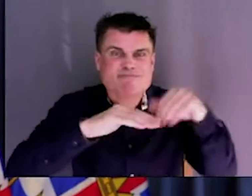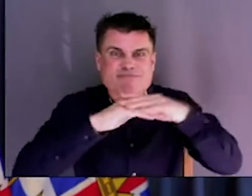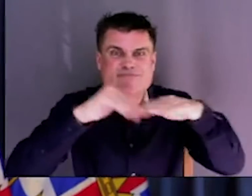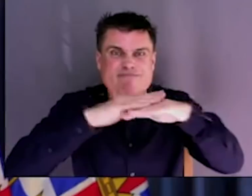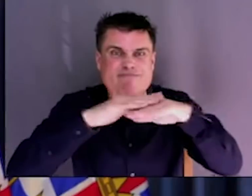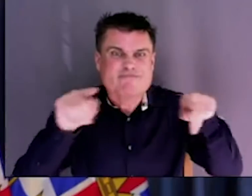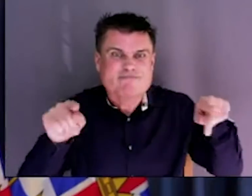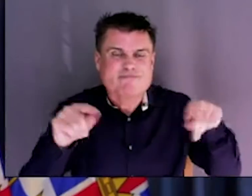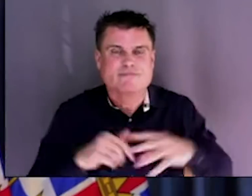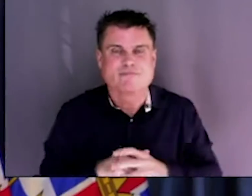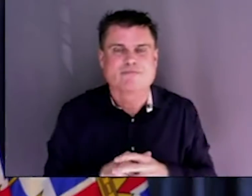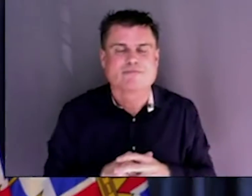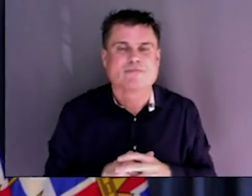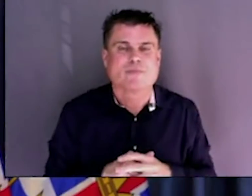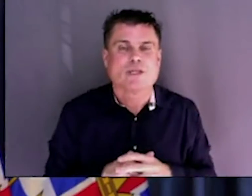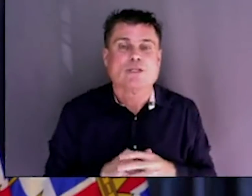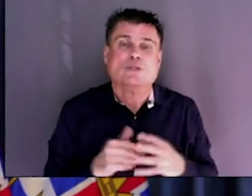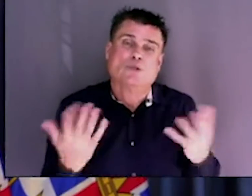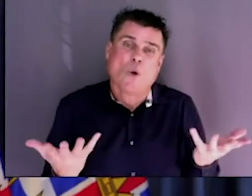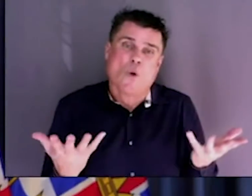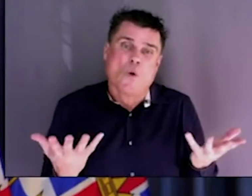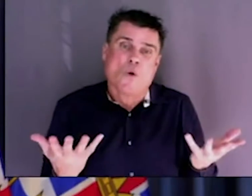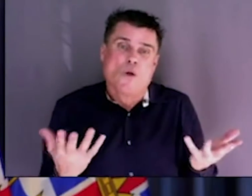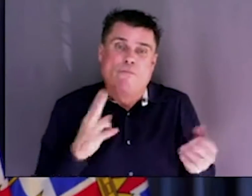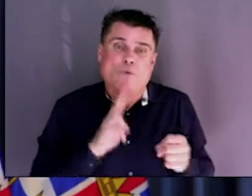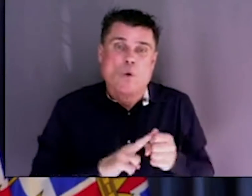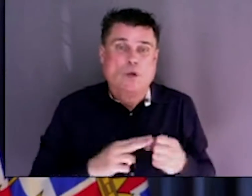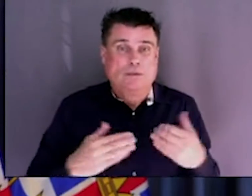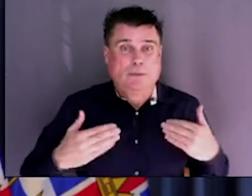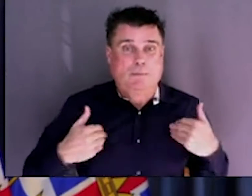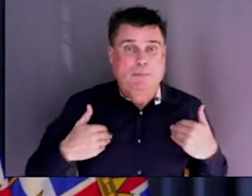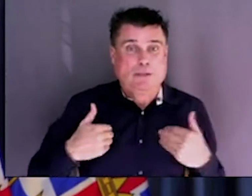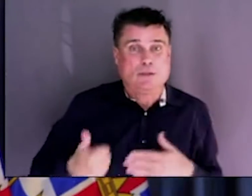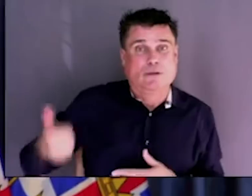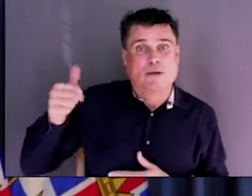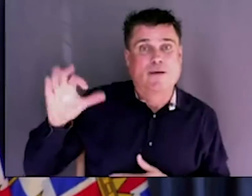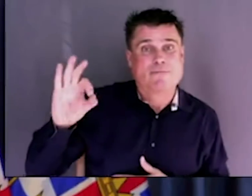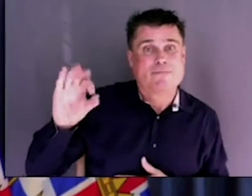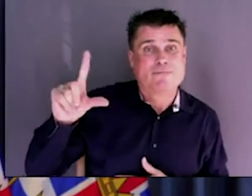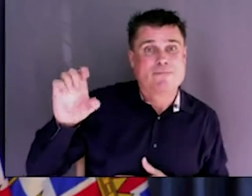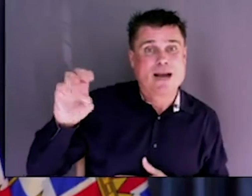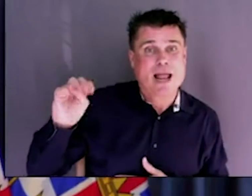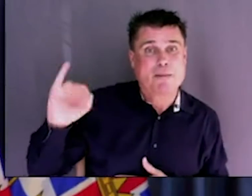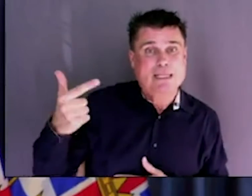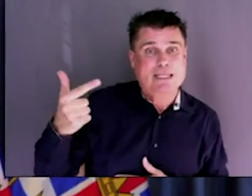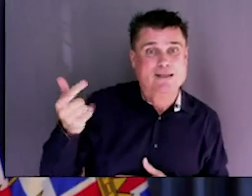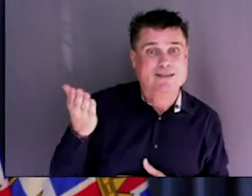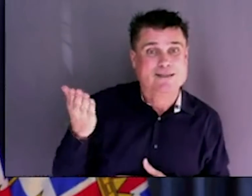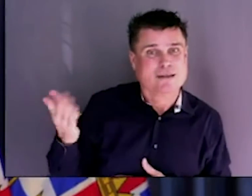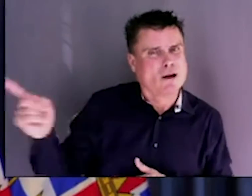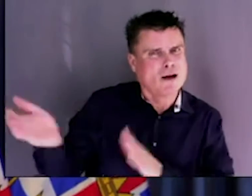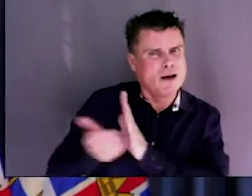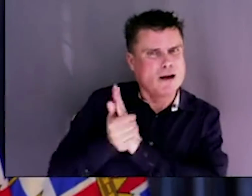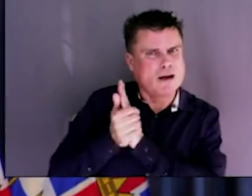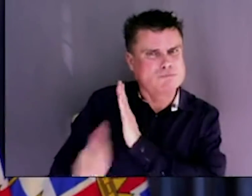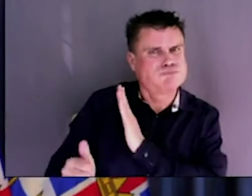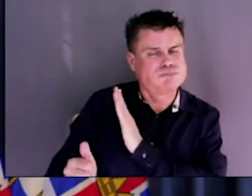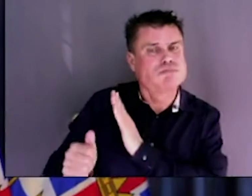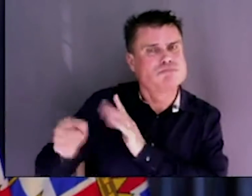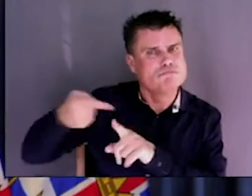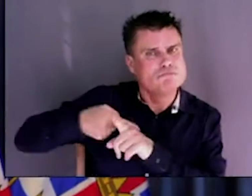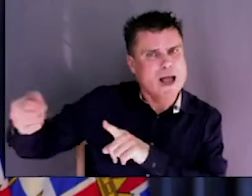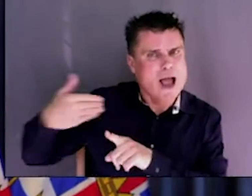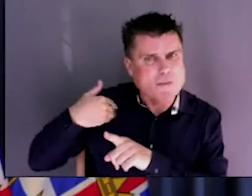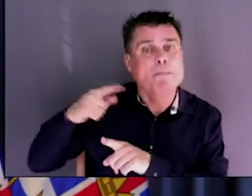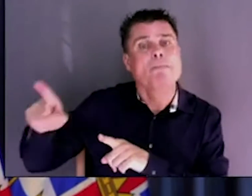Minister Fleming aren't capable and don't have capable staff to help them through this material, but to have Bowen's expertise, it seemed to me appropriate that we would take